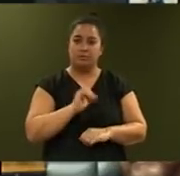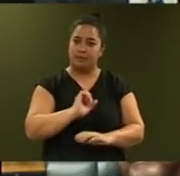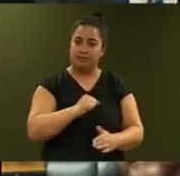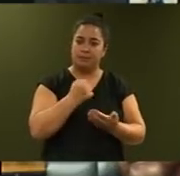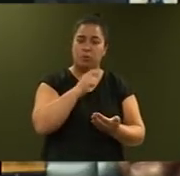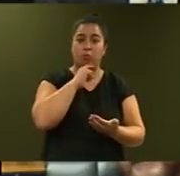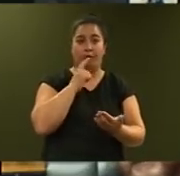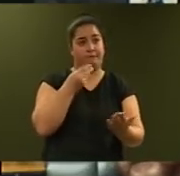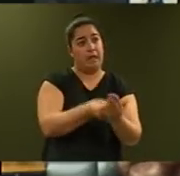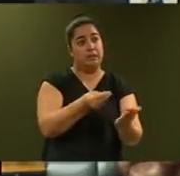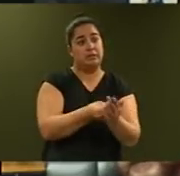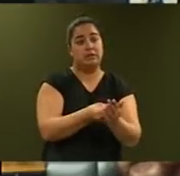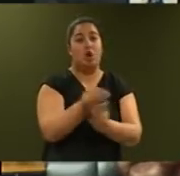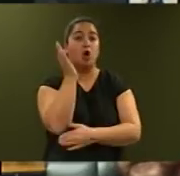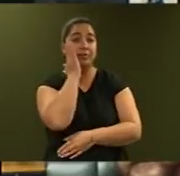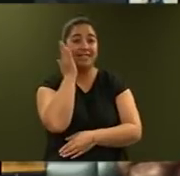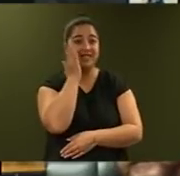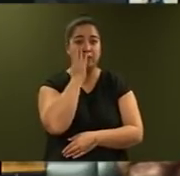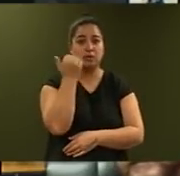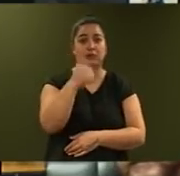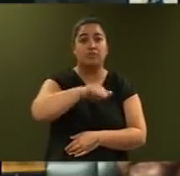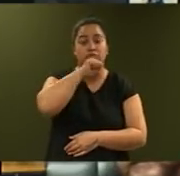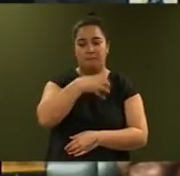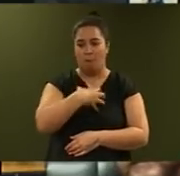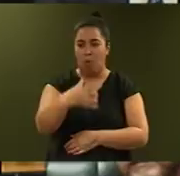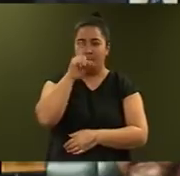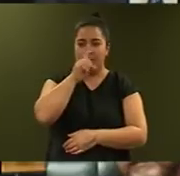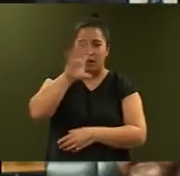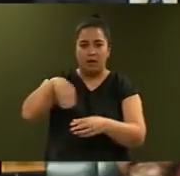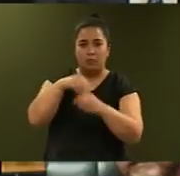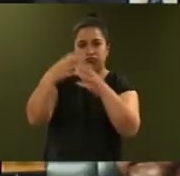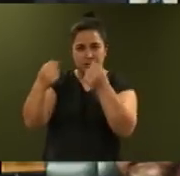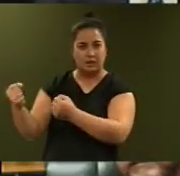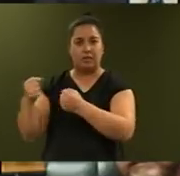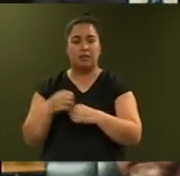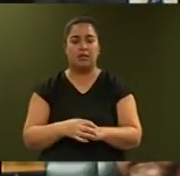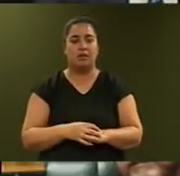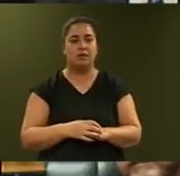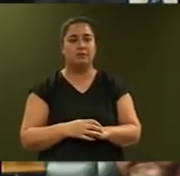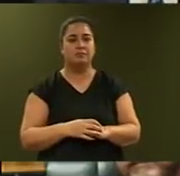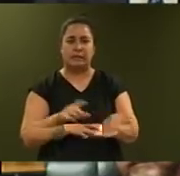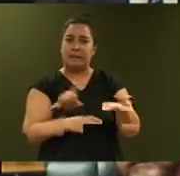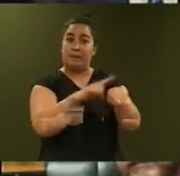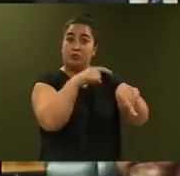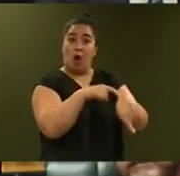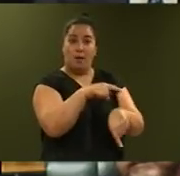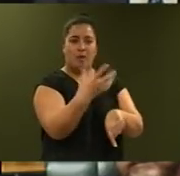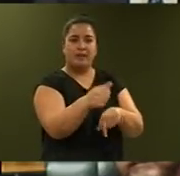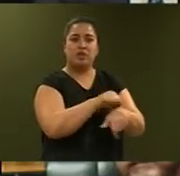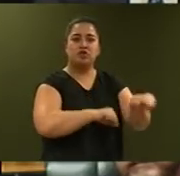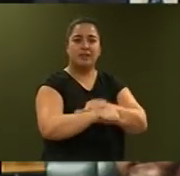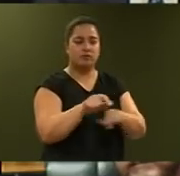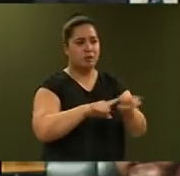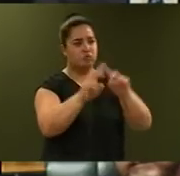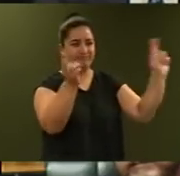accommodation for 600 more prisoner places in rapid-build modular units. Meanwhile, initiatives are being developed to reduce